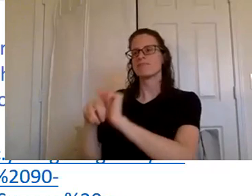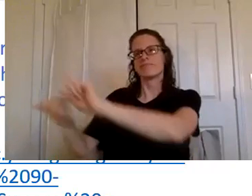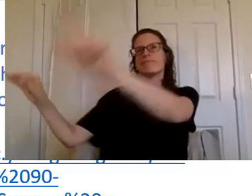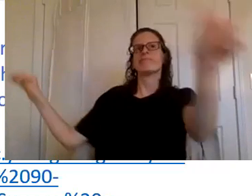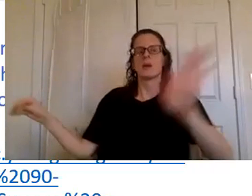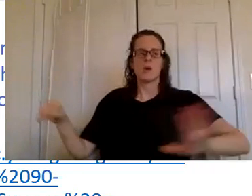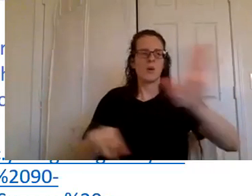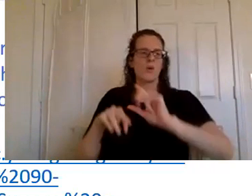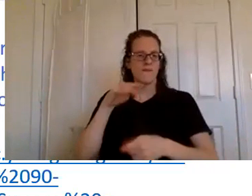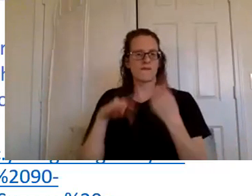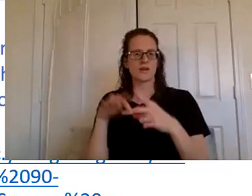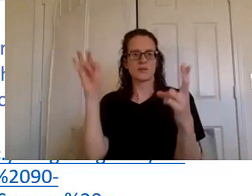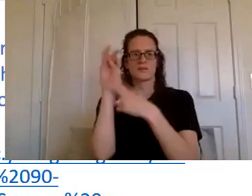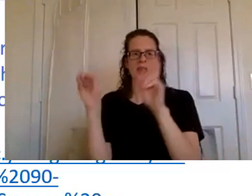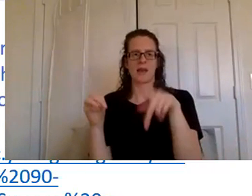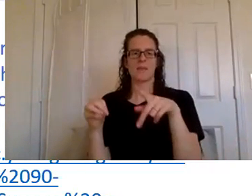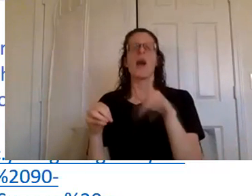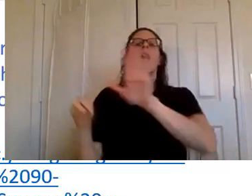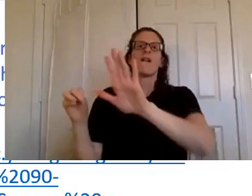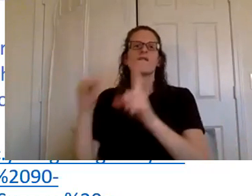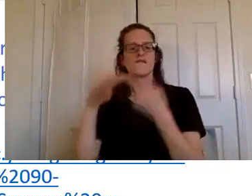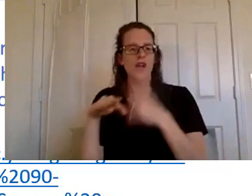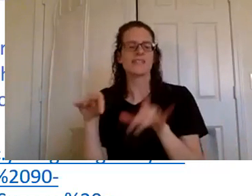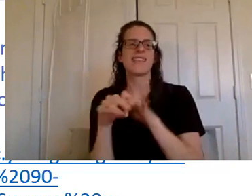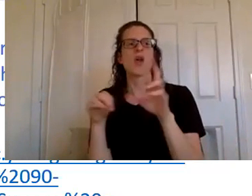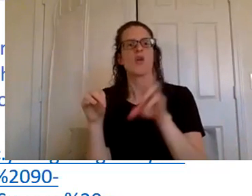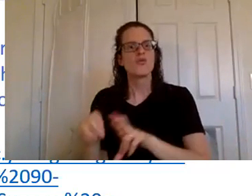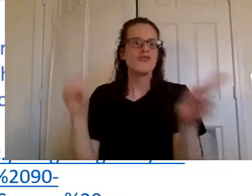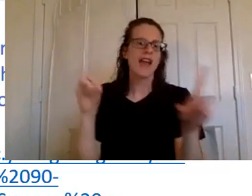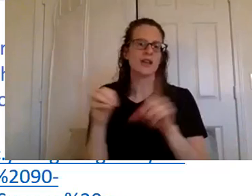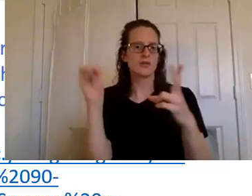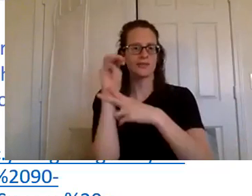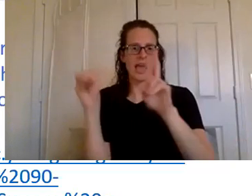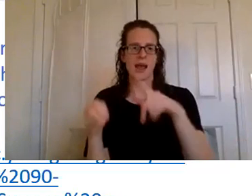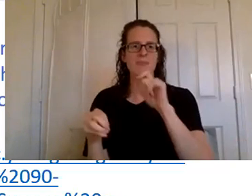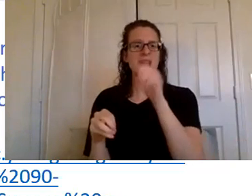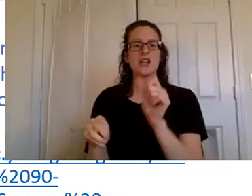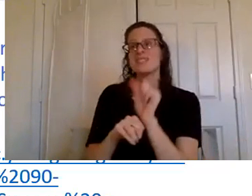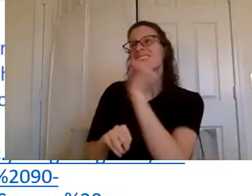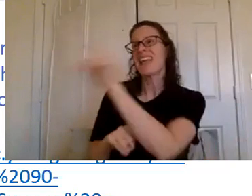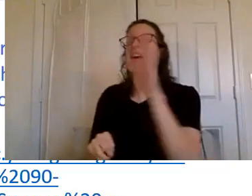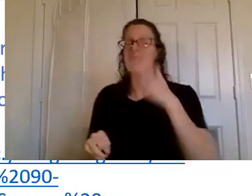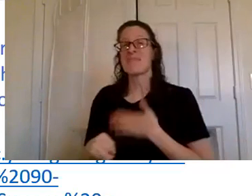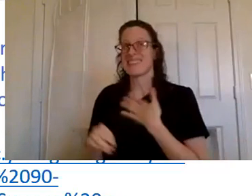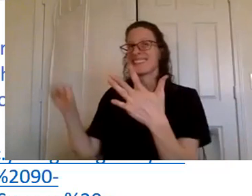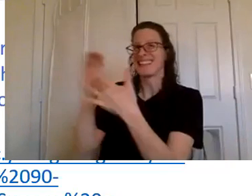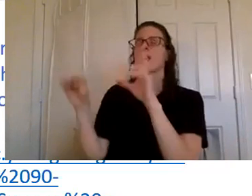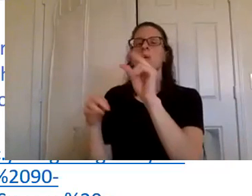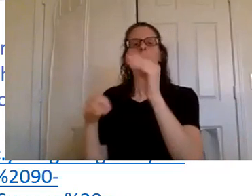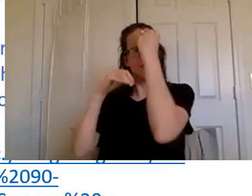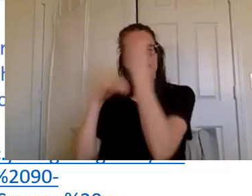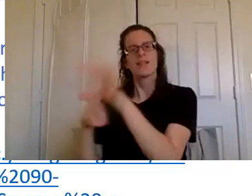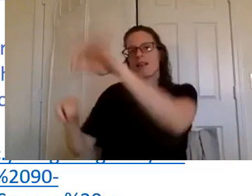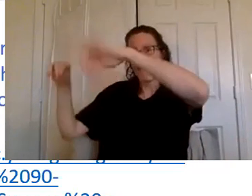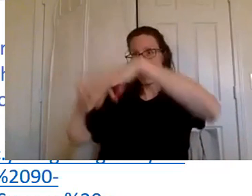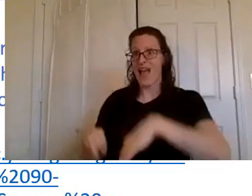the friends who are ready to sign up you know don't just send it to them without giving them any information first of course you got to tell them